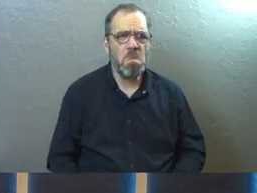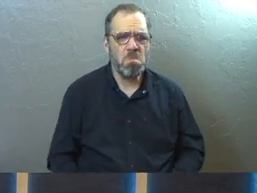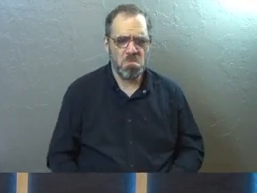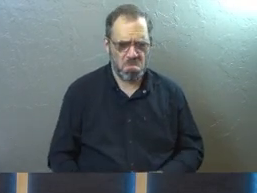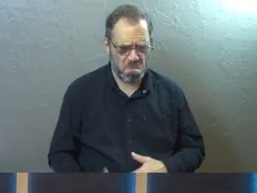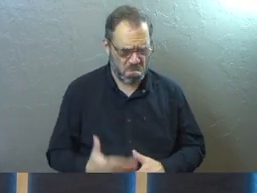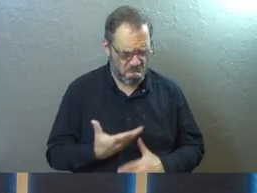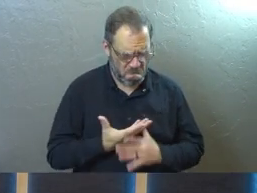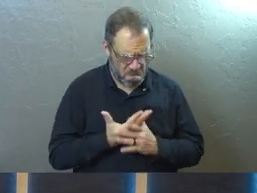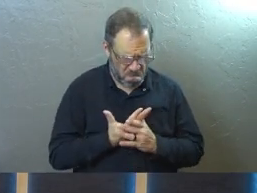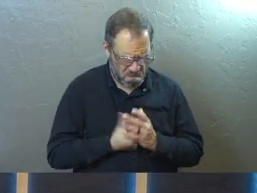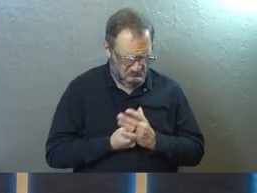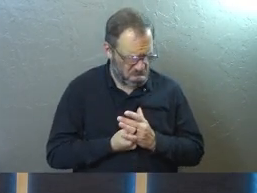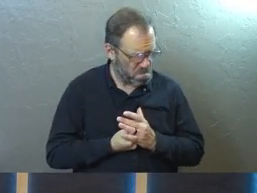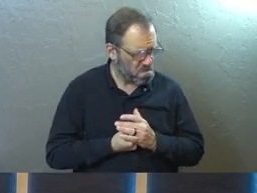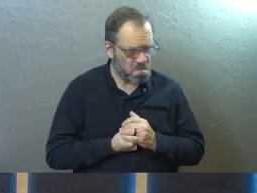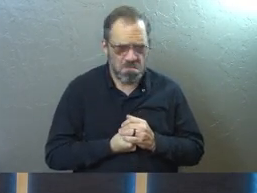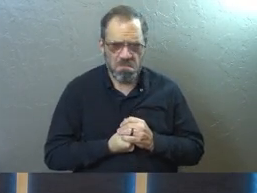emptiness inside.